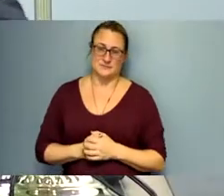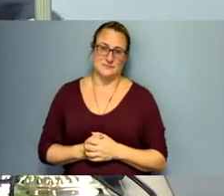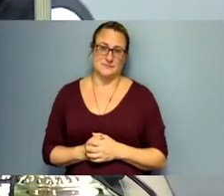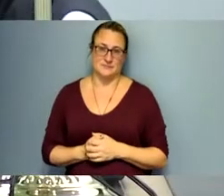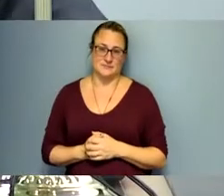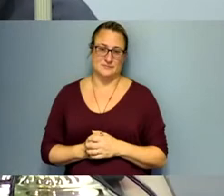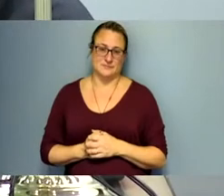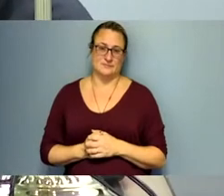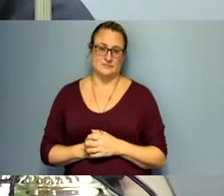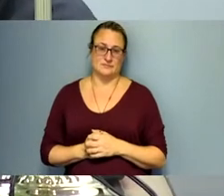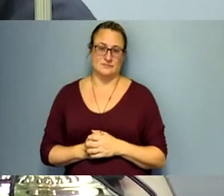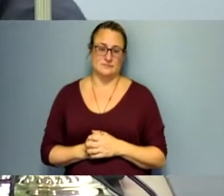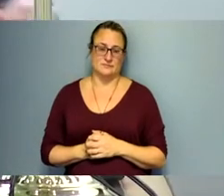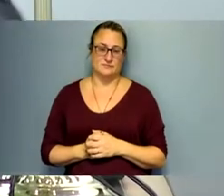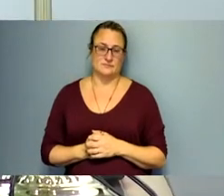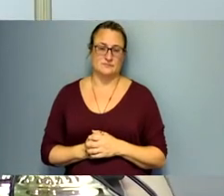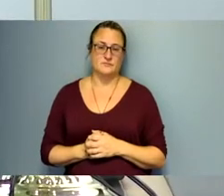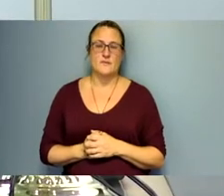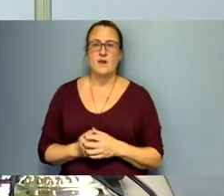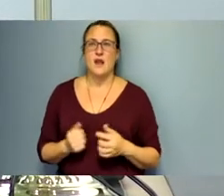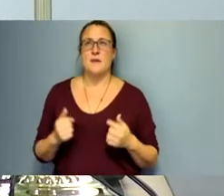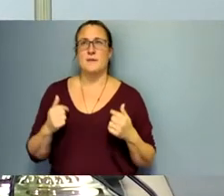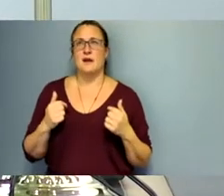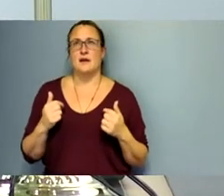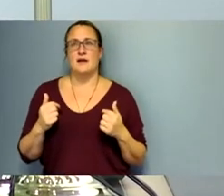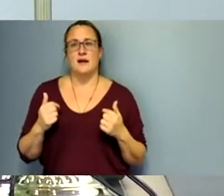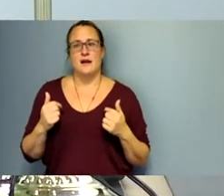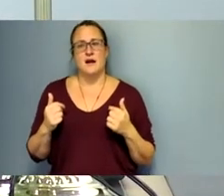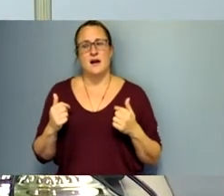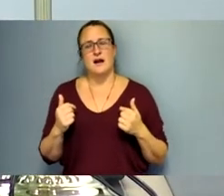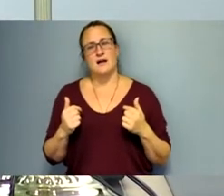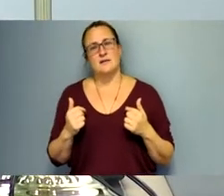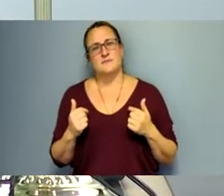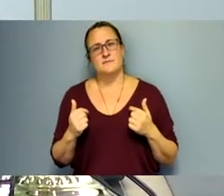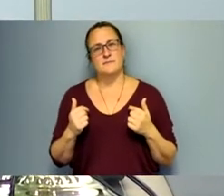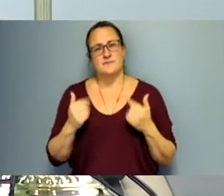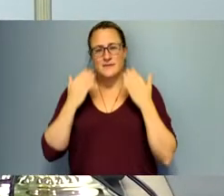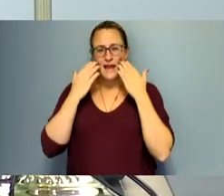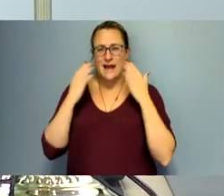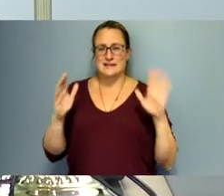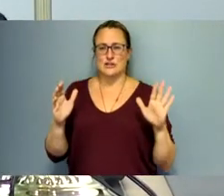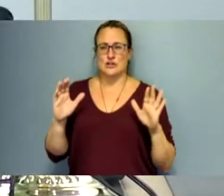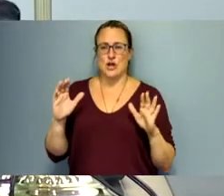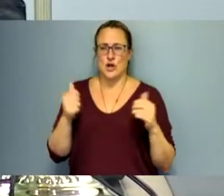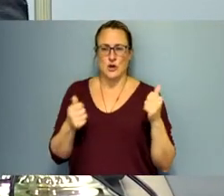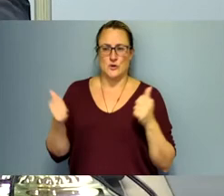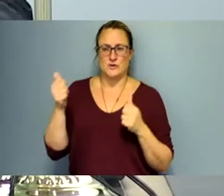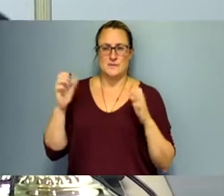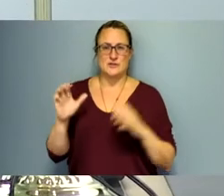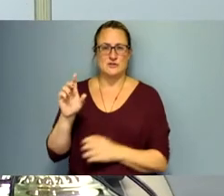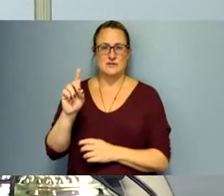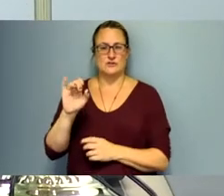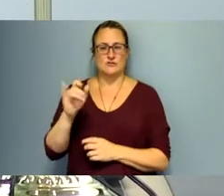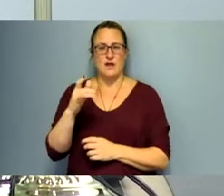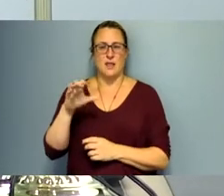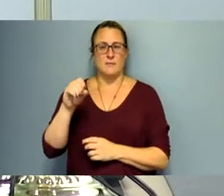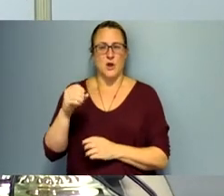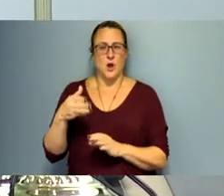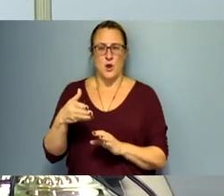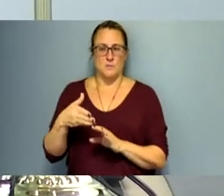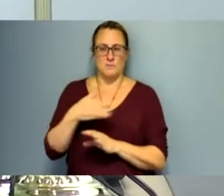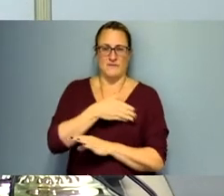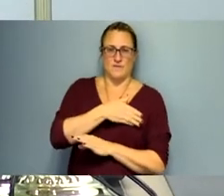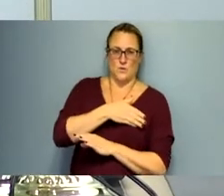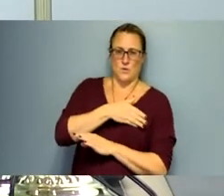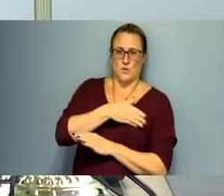um i did not really know um didn't know commissioner di girolamo really at all before um we started